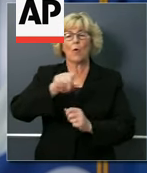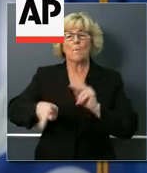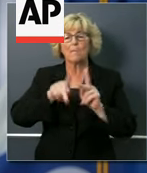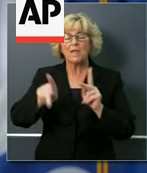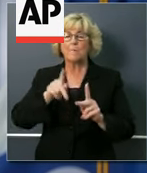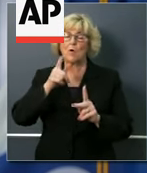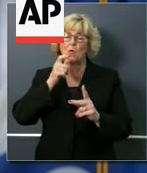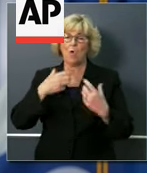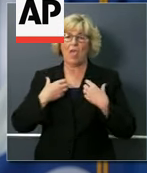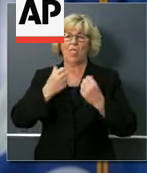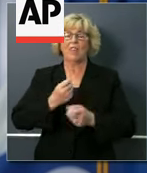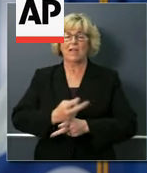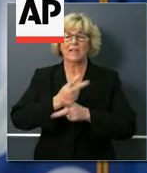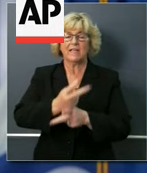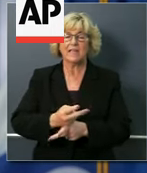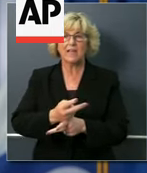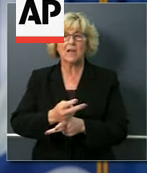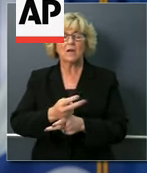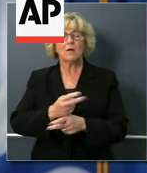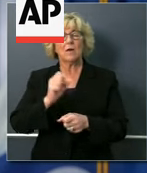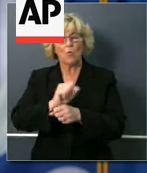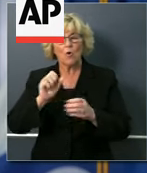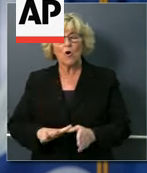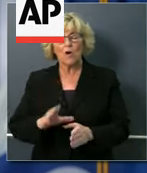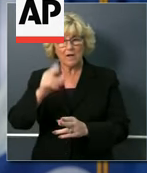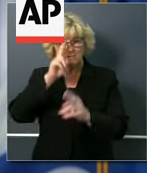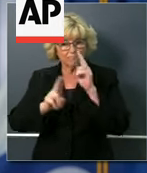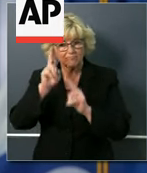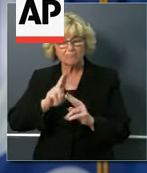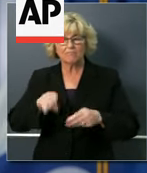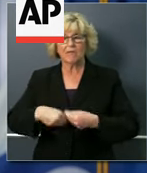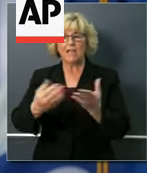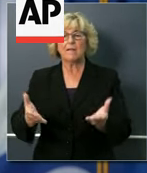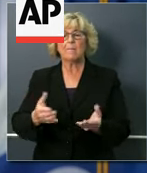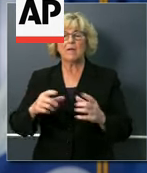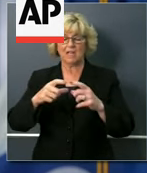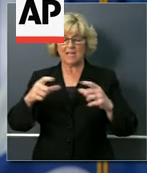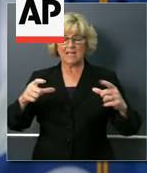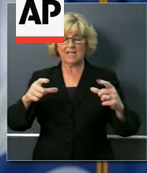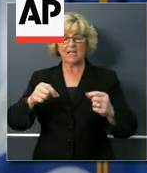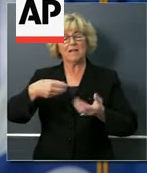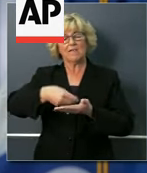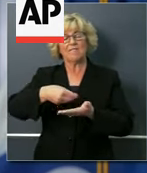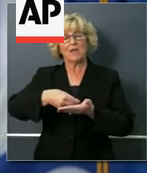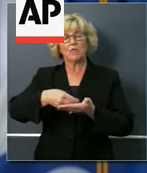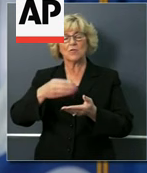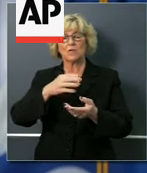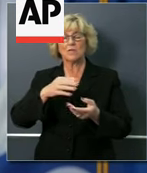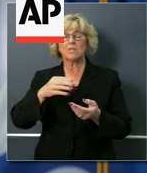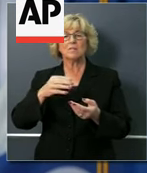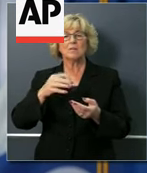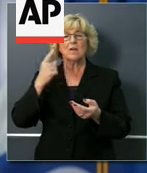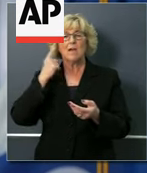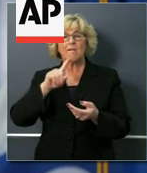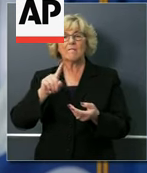those health care workers, those frontline heroes, by providing them vouchers and stipends, and in many cases